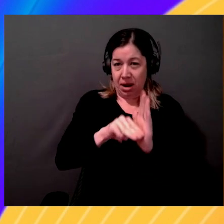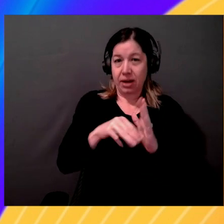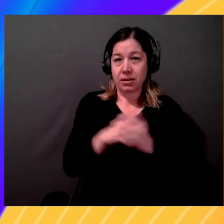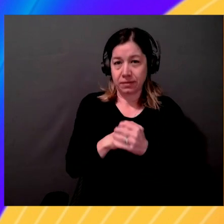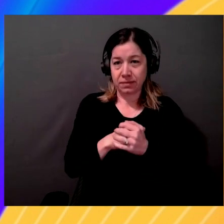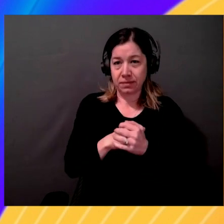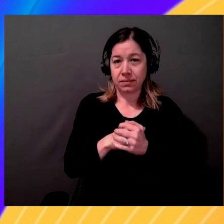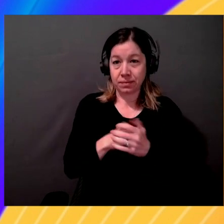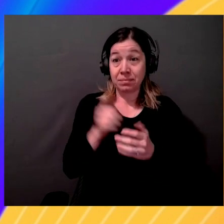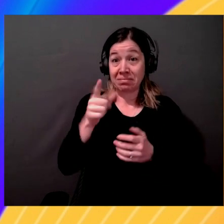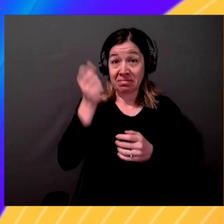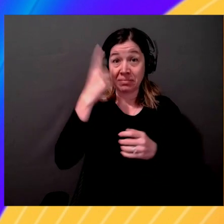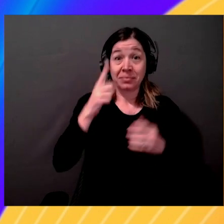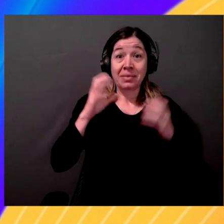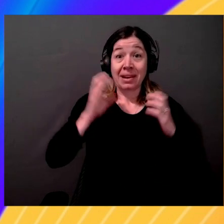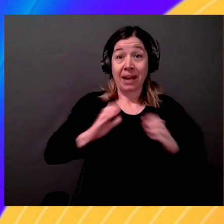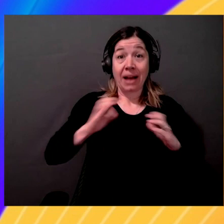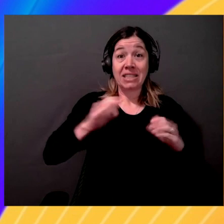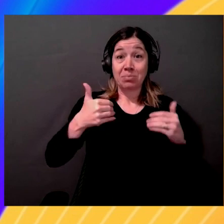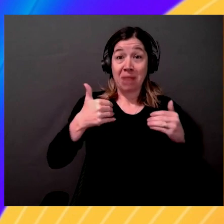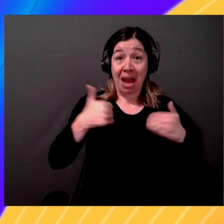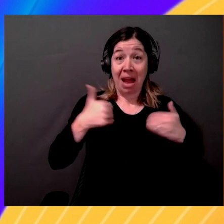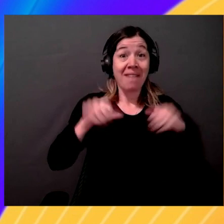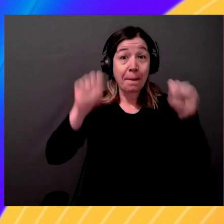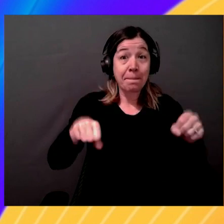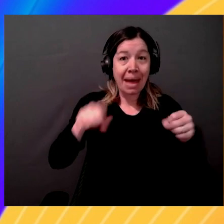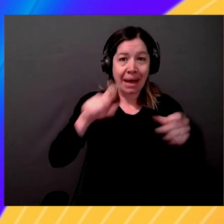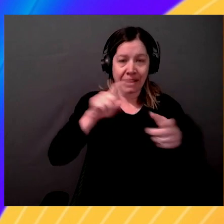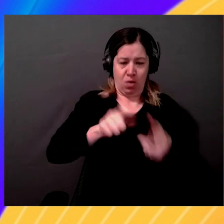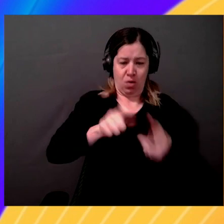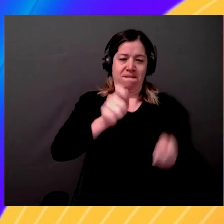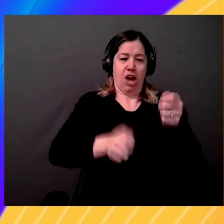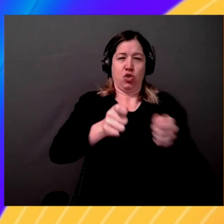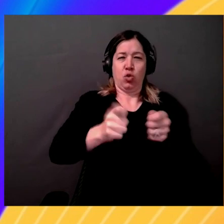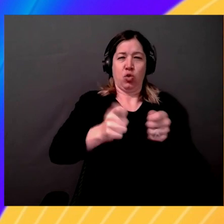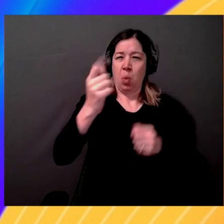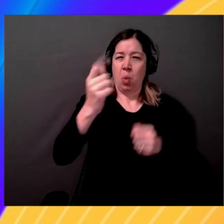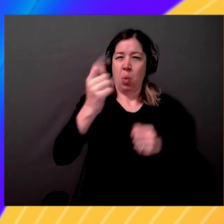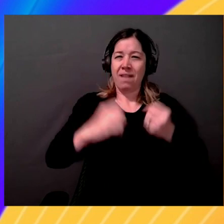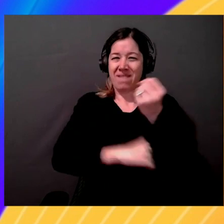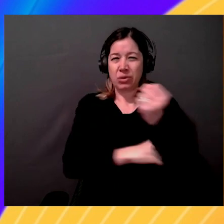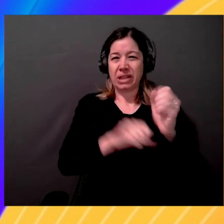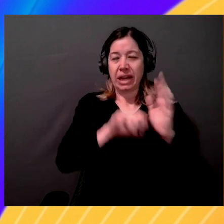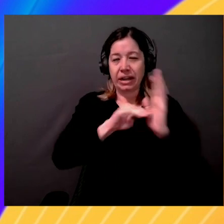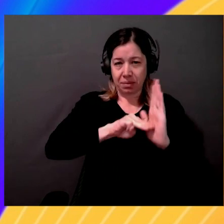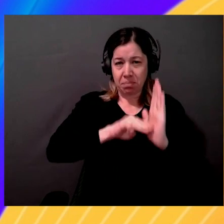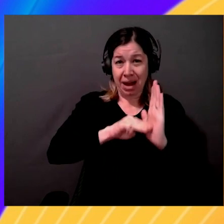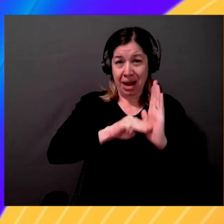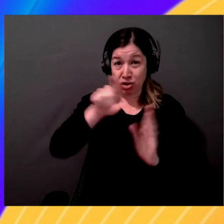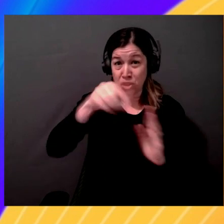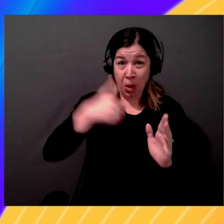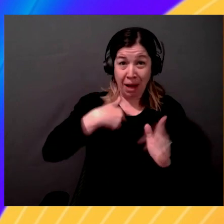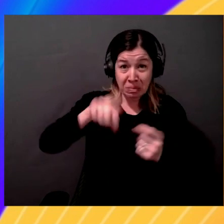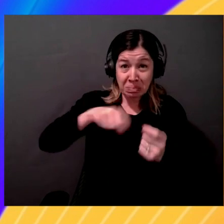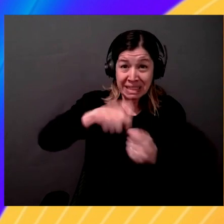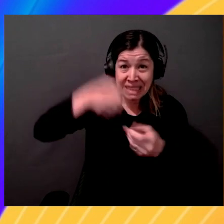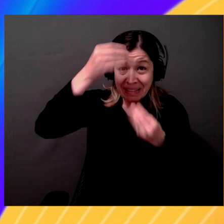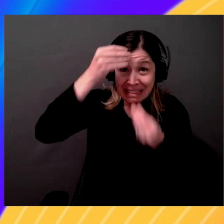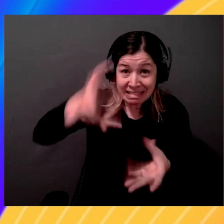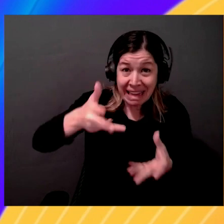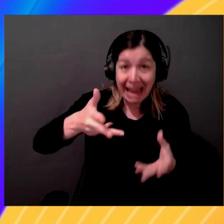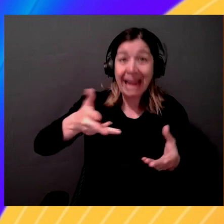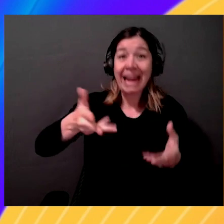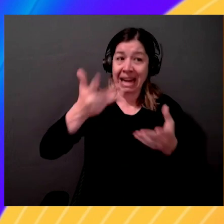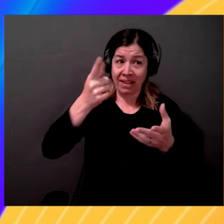ability to fine tune one of the foundation models. So if you have specific data that you have that you want to bring in for your domain, your